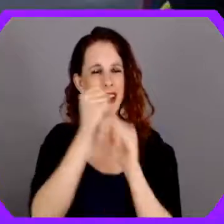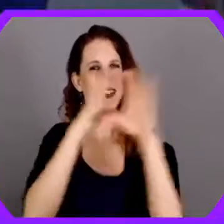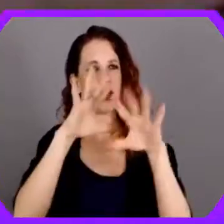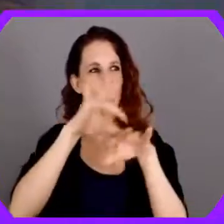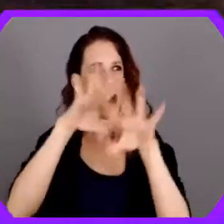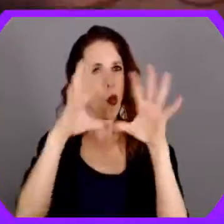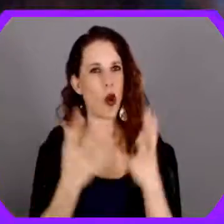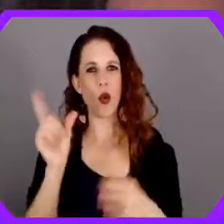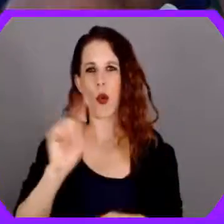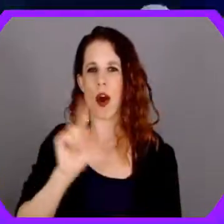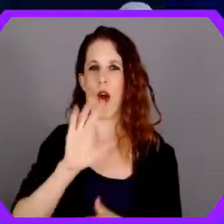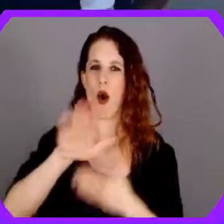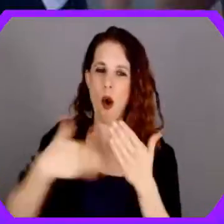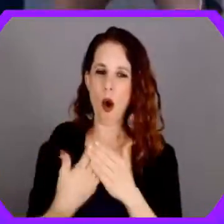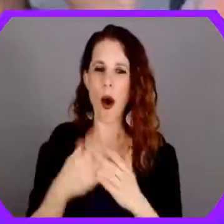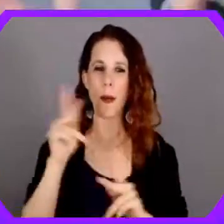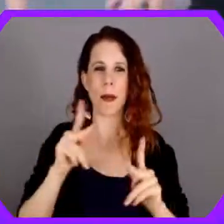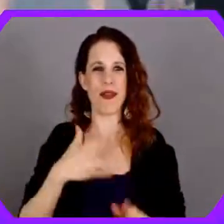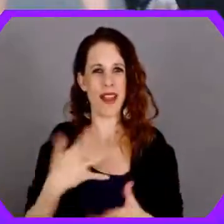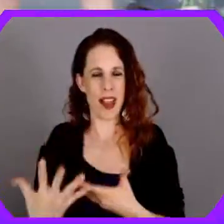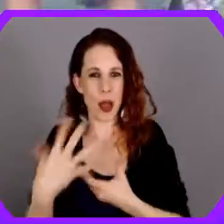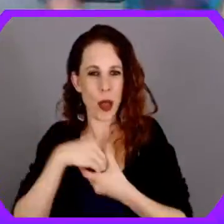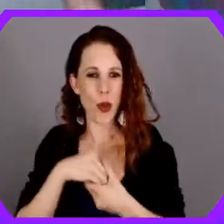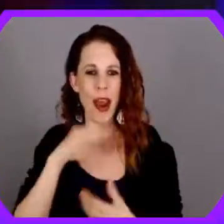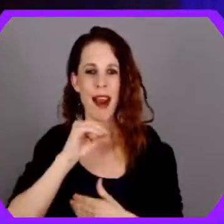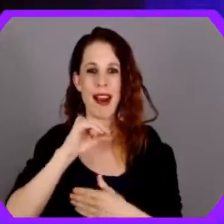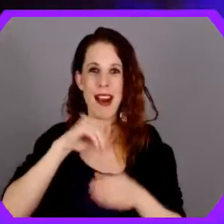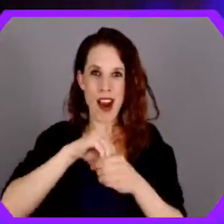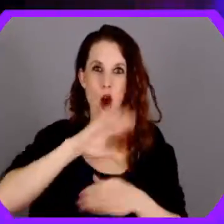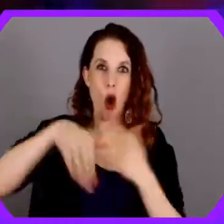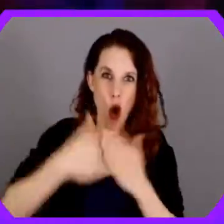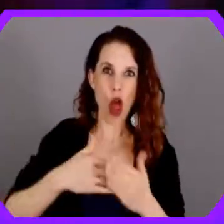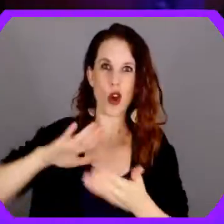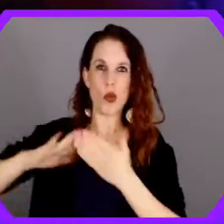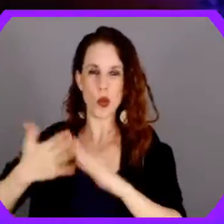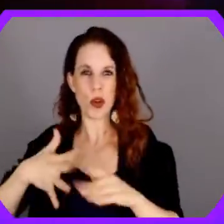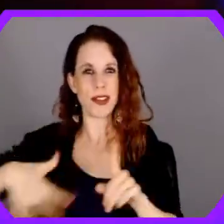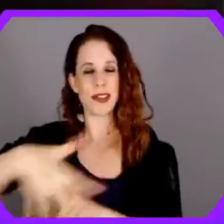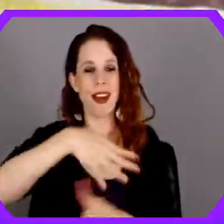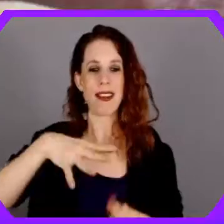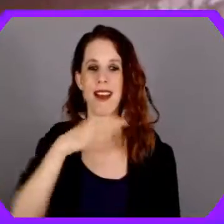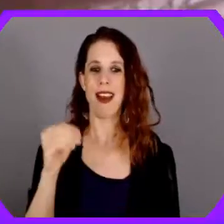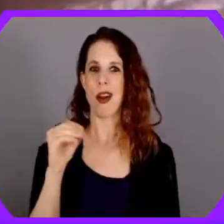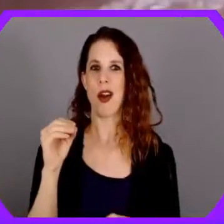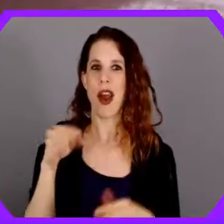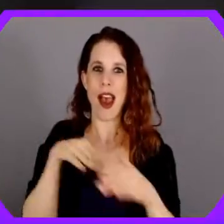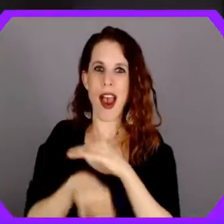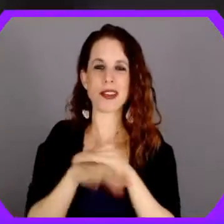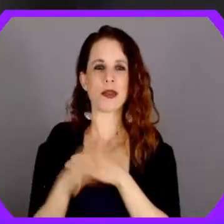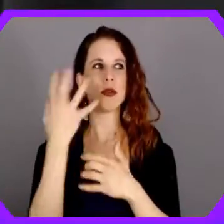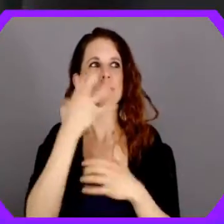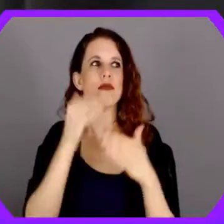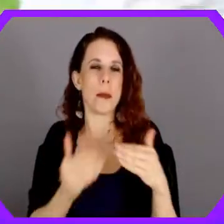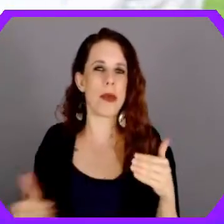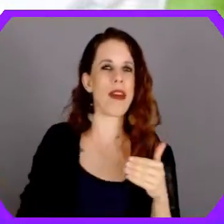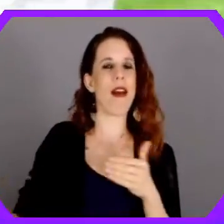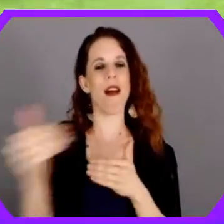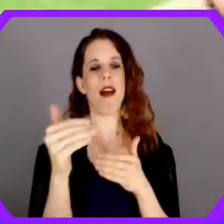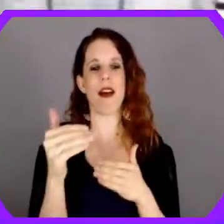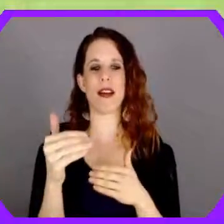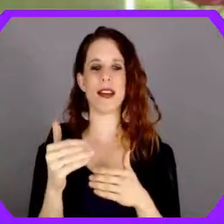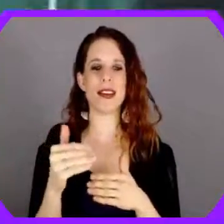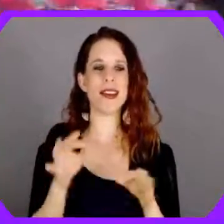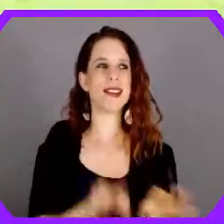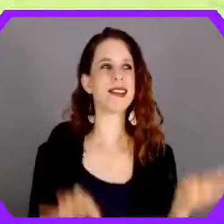We envision a world where all people feel included in all community settings and where access goes